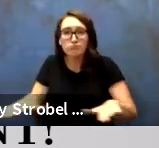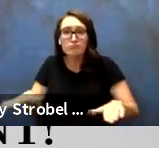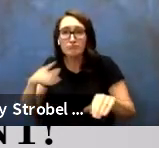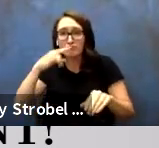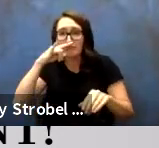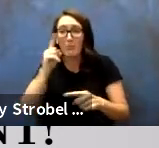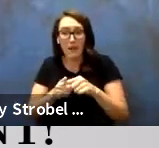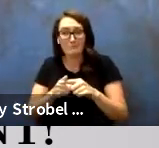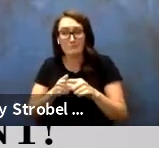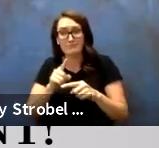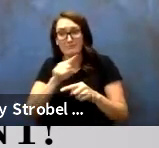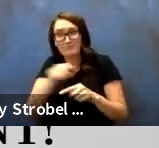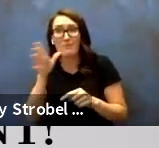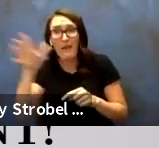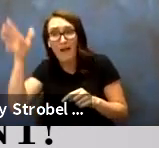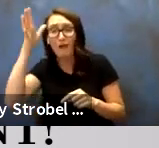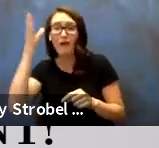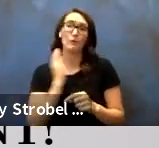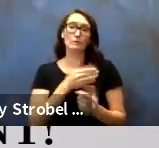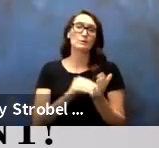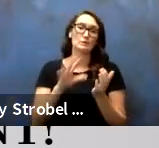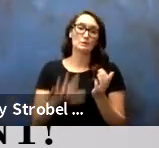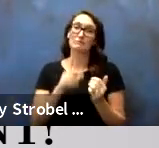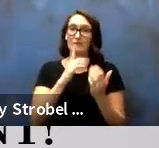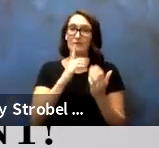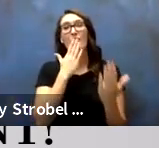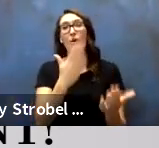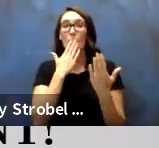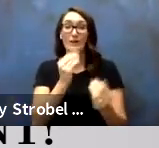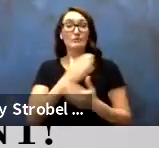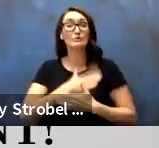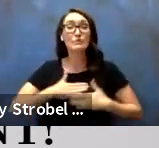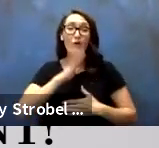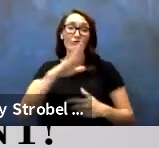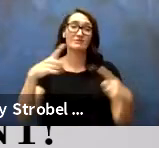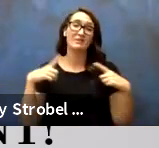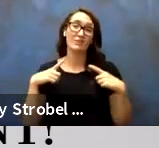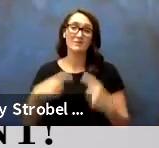their parents and our students. Thank you and enjoy your retirement. Kathleen Irvin.